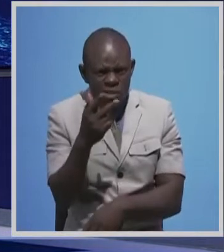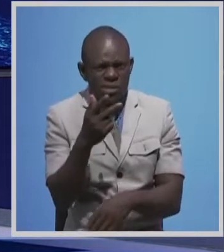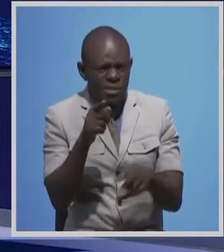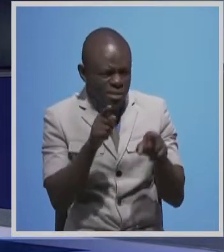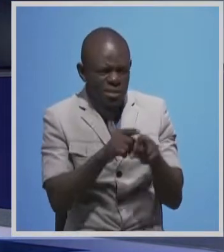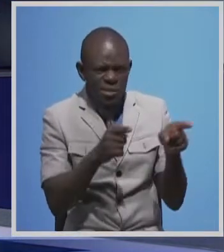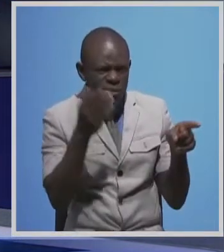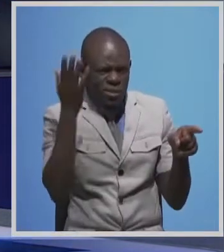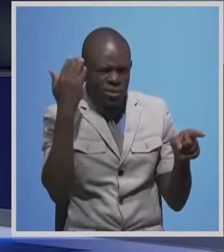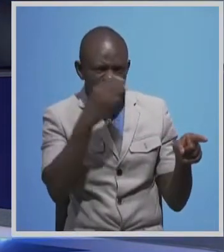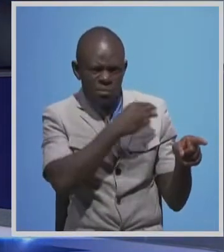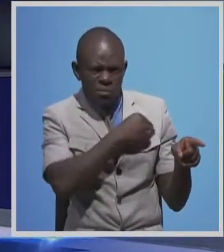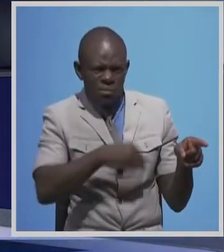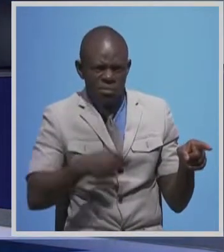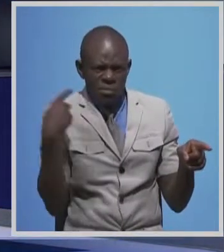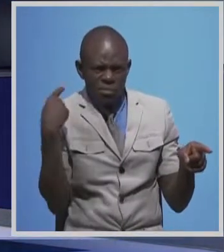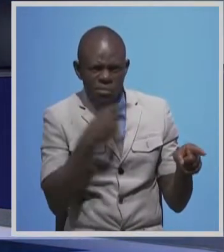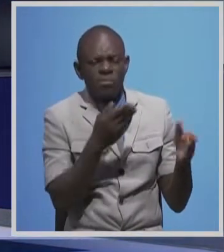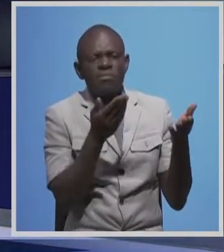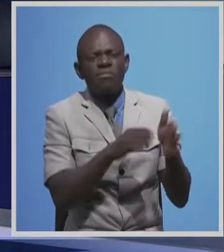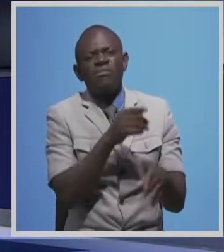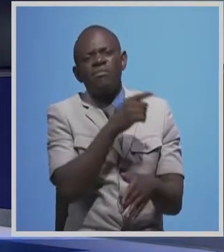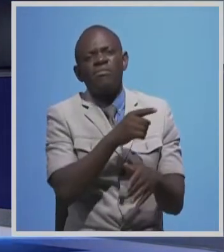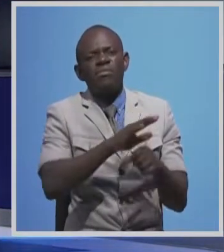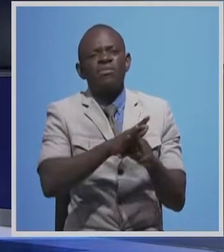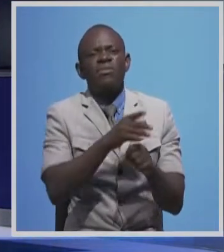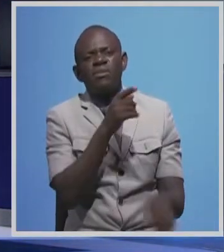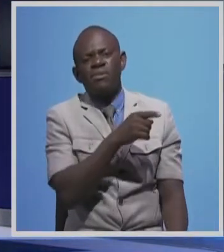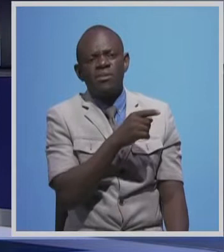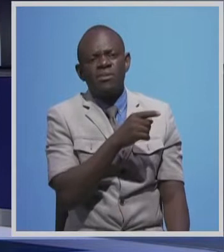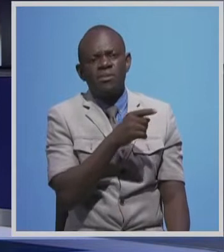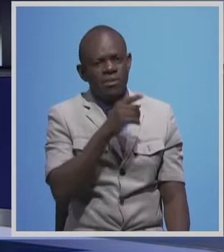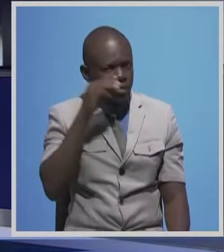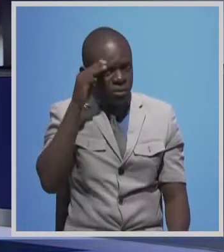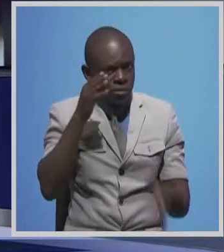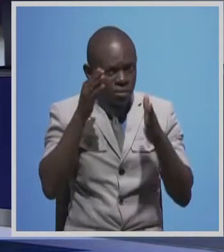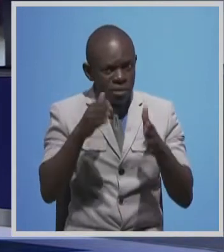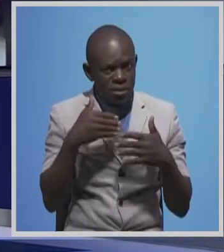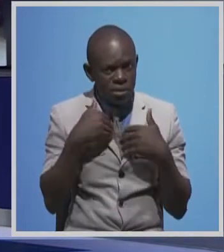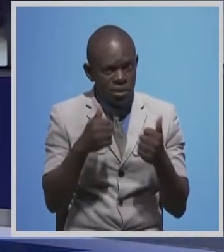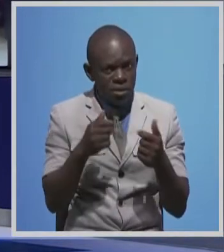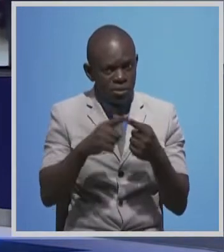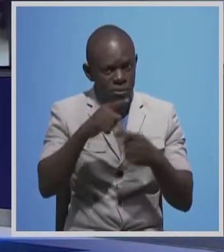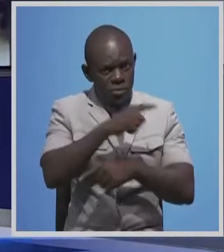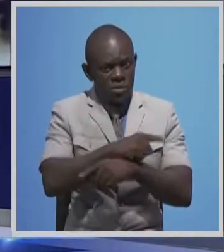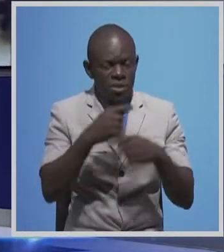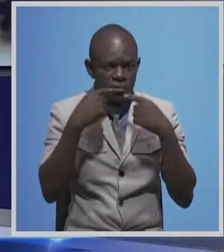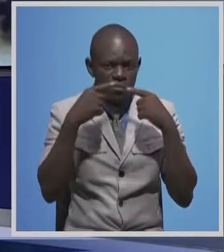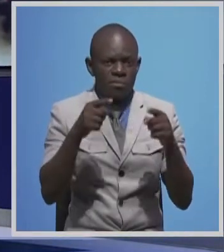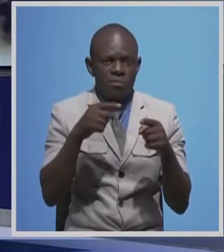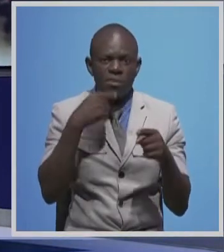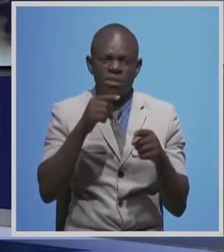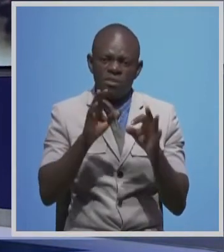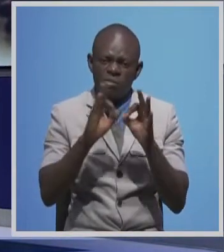lawmaker in a statement to ZMBC News in Lusaka today. Dr. Chilufia has since conveyed a message of condolences to the bereaved family.